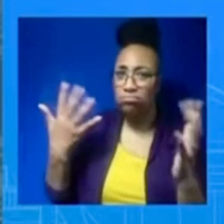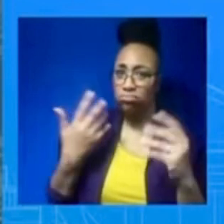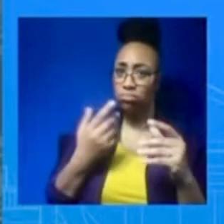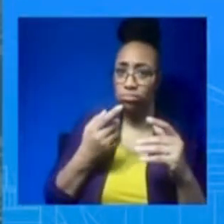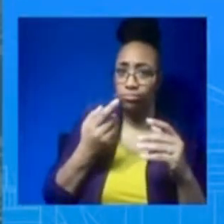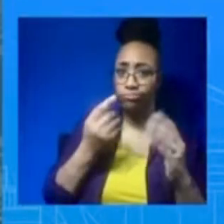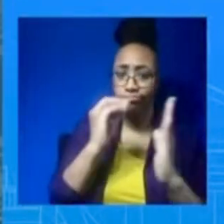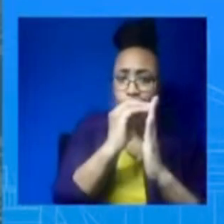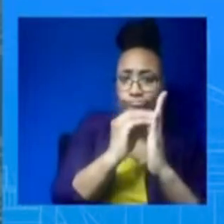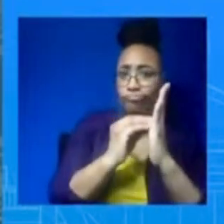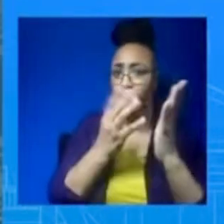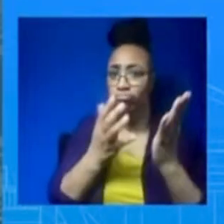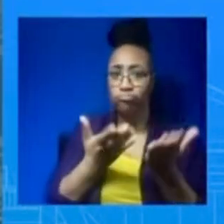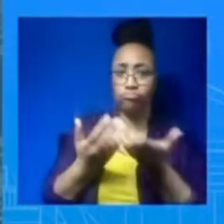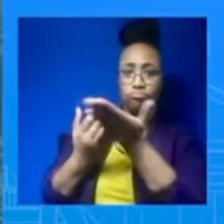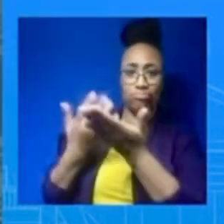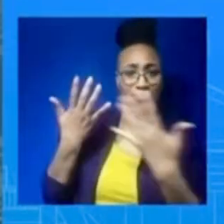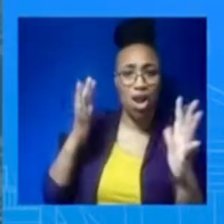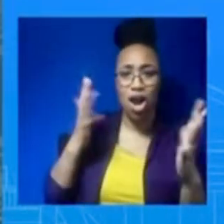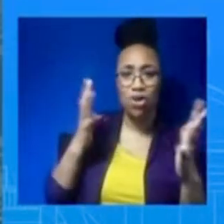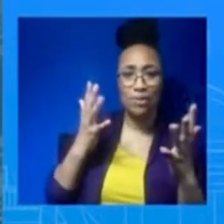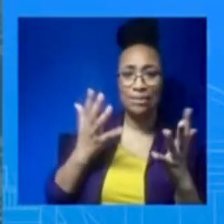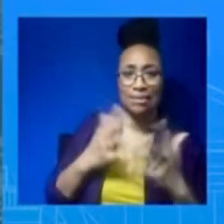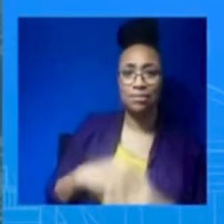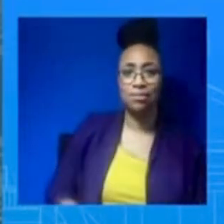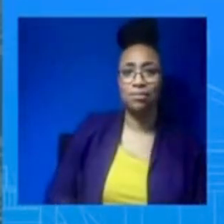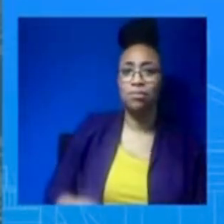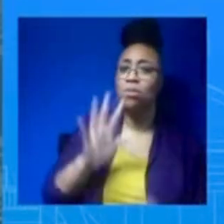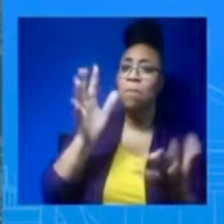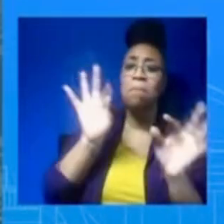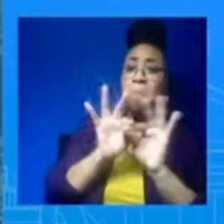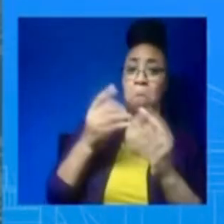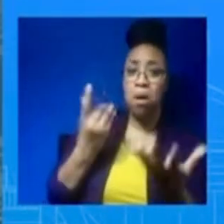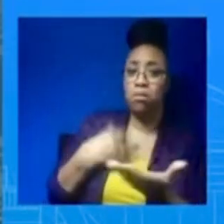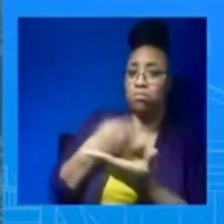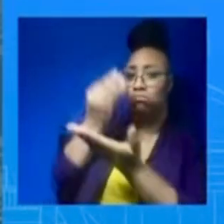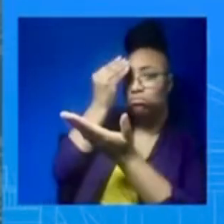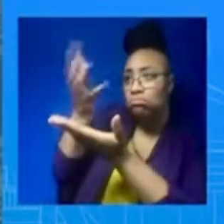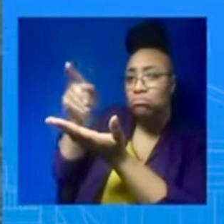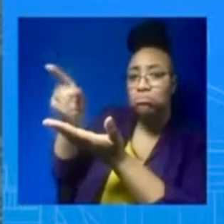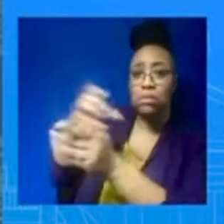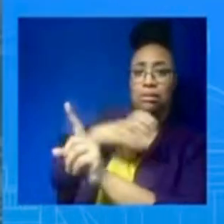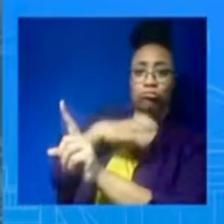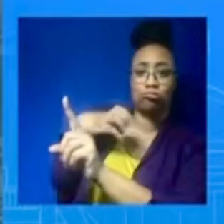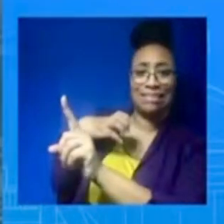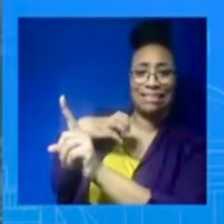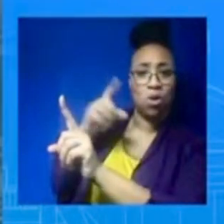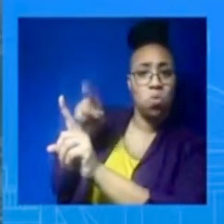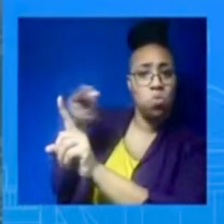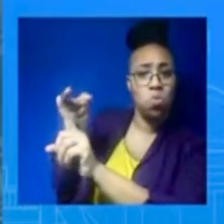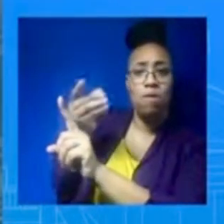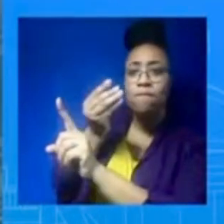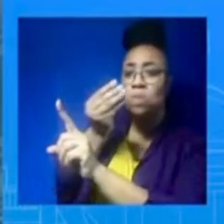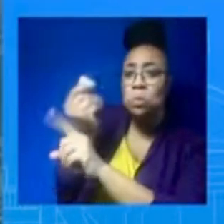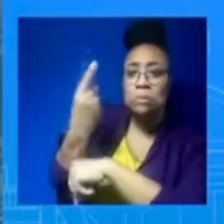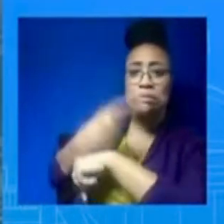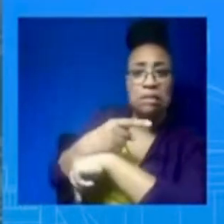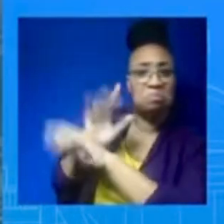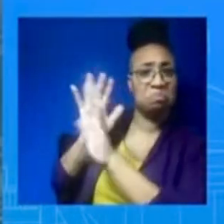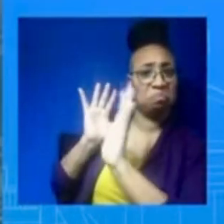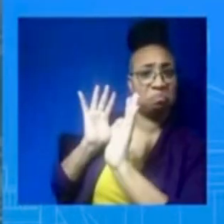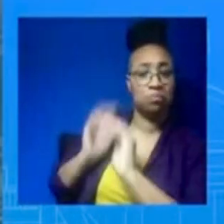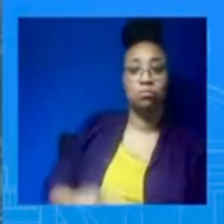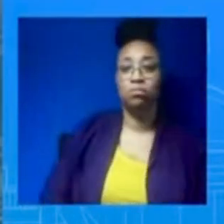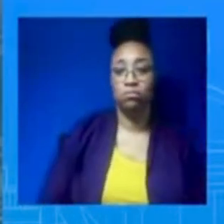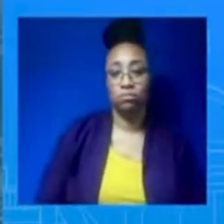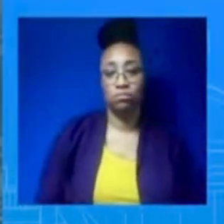we'll transmit these parameters within coming days. It won't be very, very long. And it's not like it's, you know, it's going to be sent to